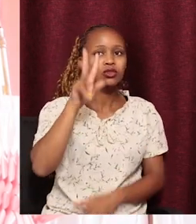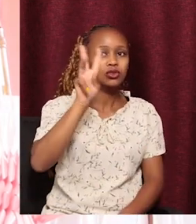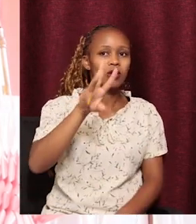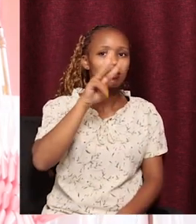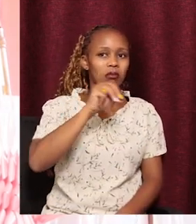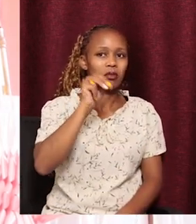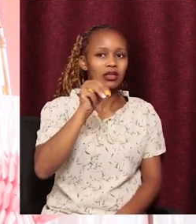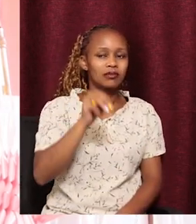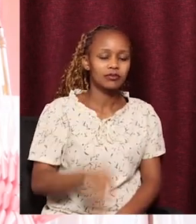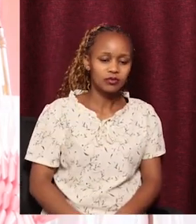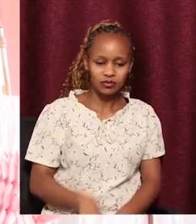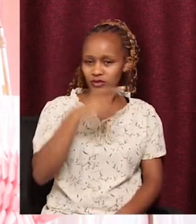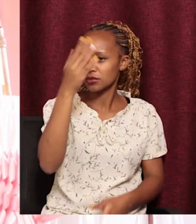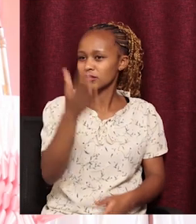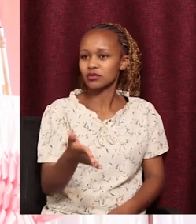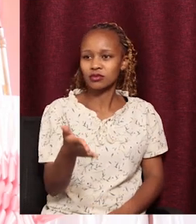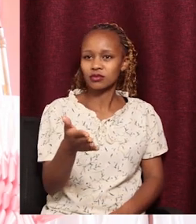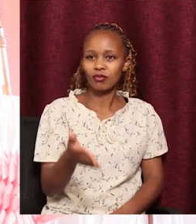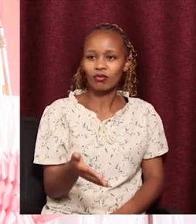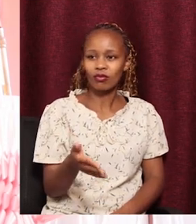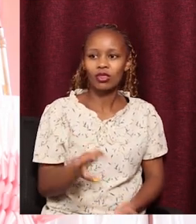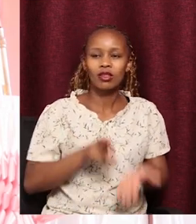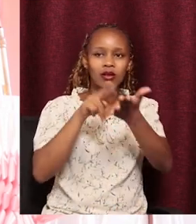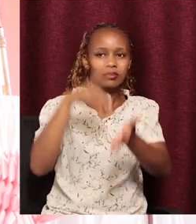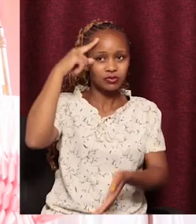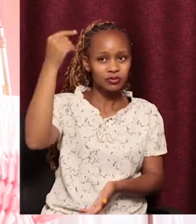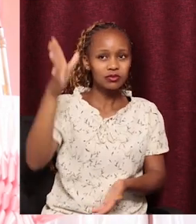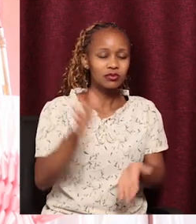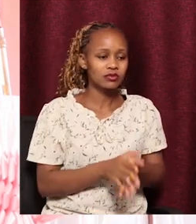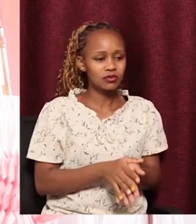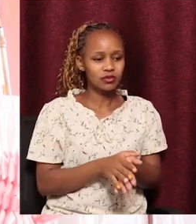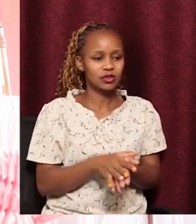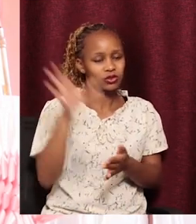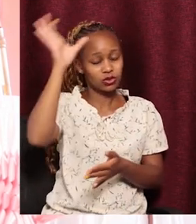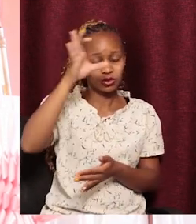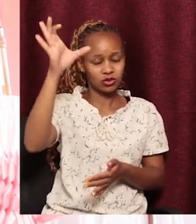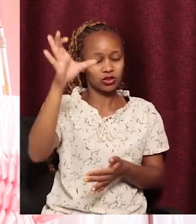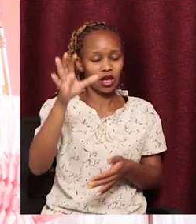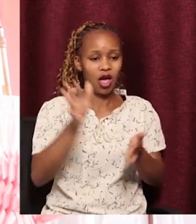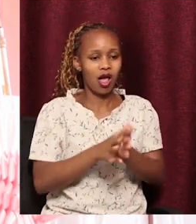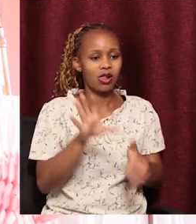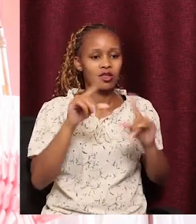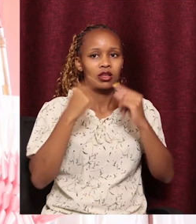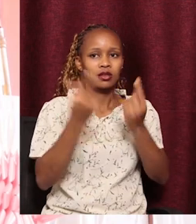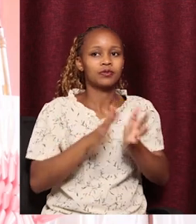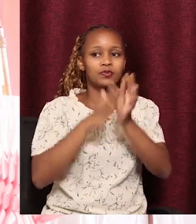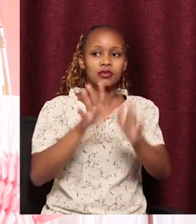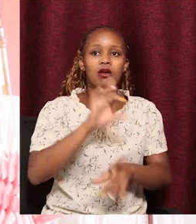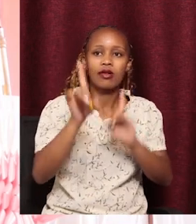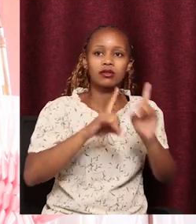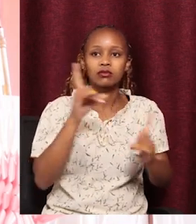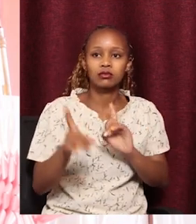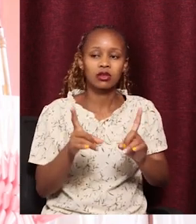million. You go there, you present your dream and your concepts, and the shama leaders ask